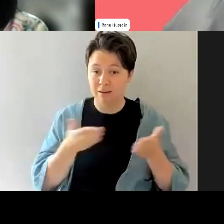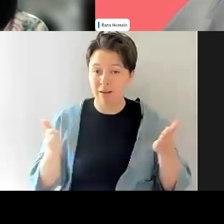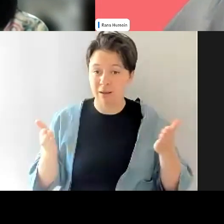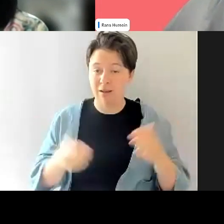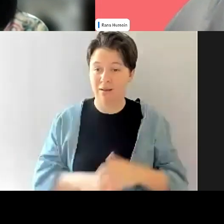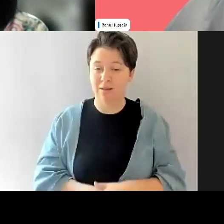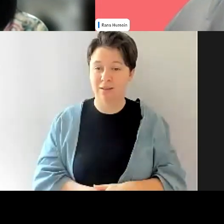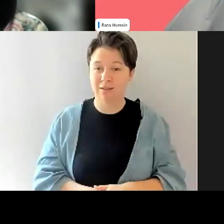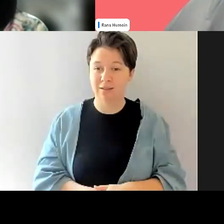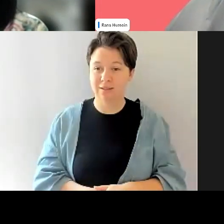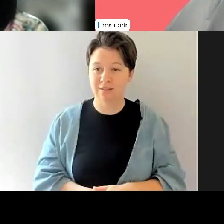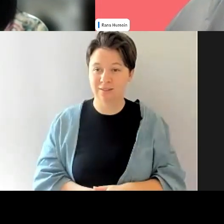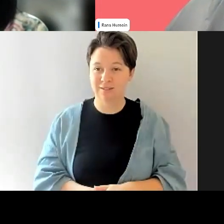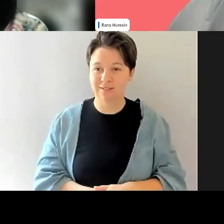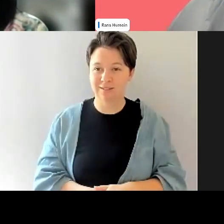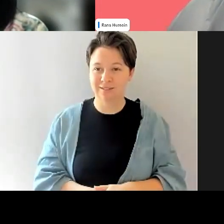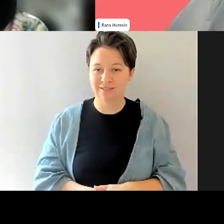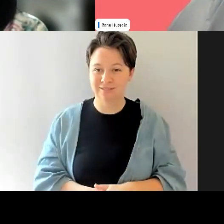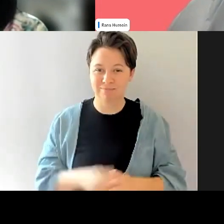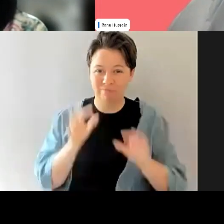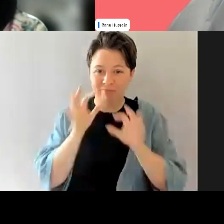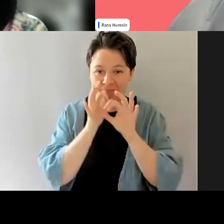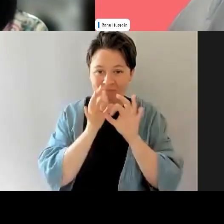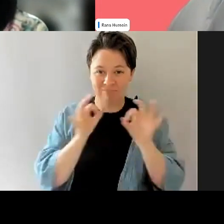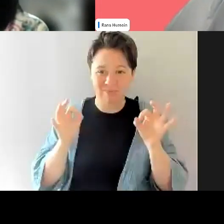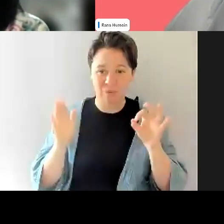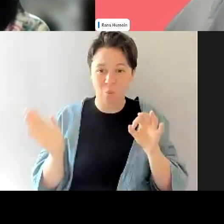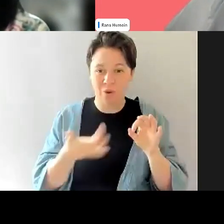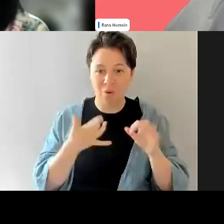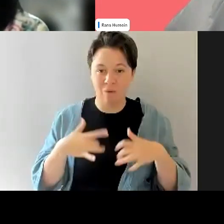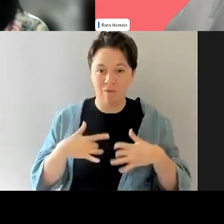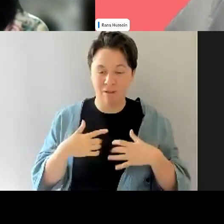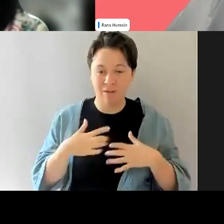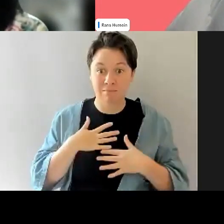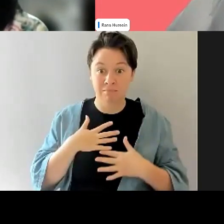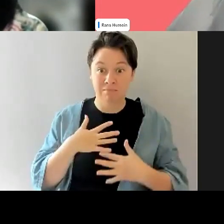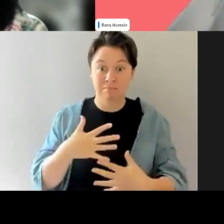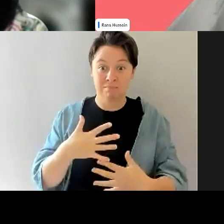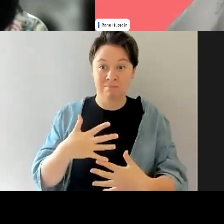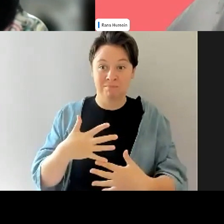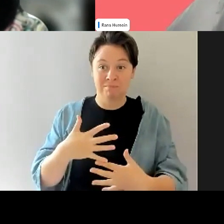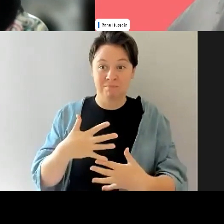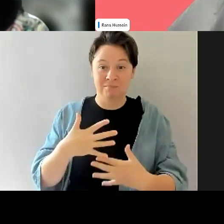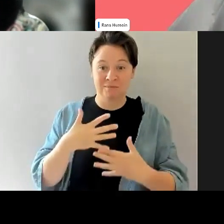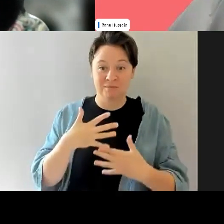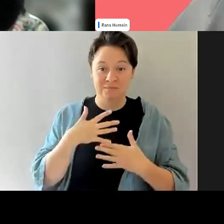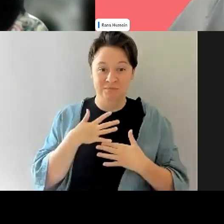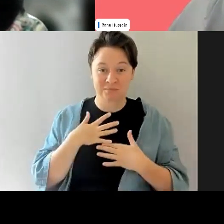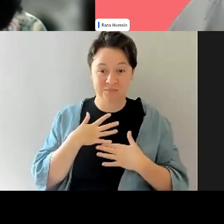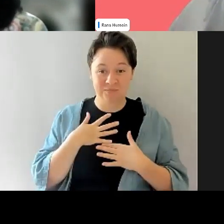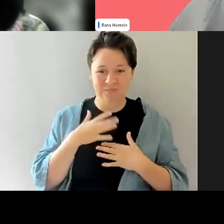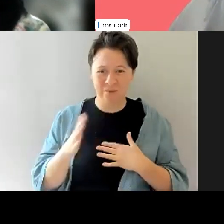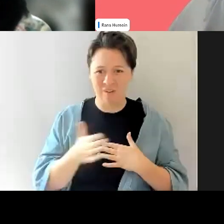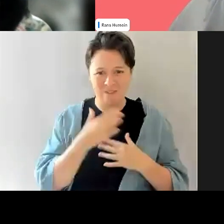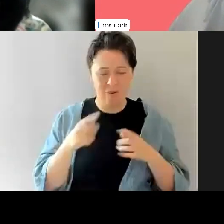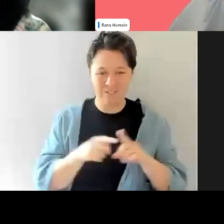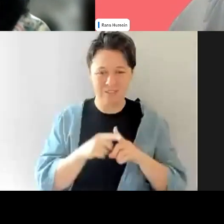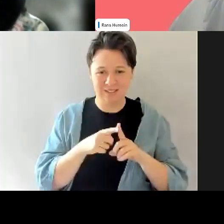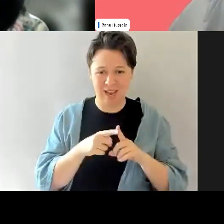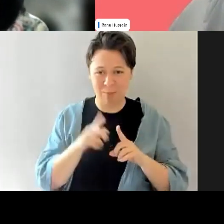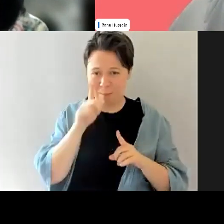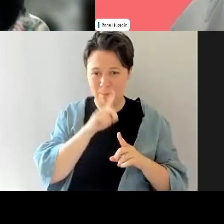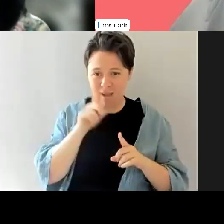We all just, that was the sound of us all taking a deep breath in. we've all faced a fair bit of backlash and